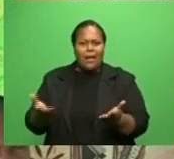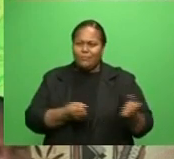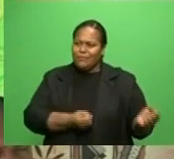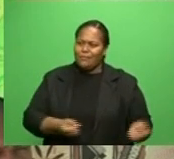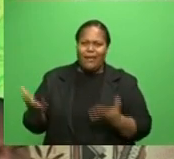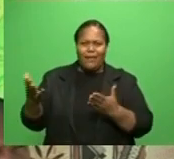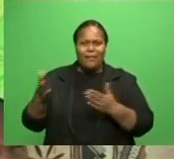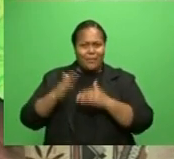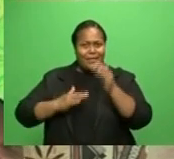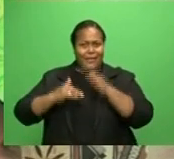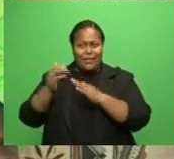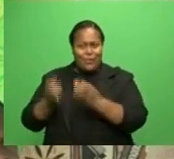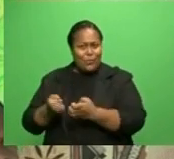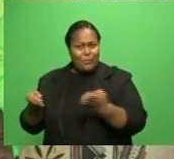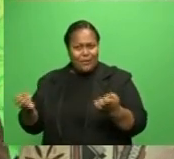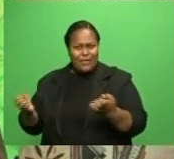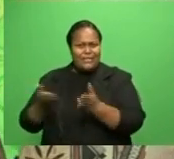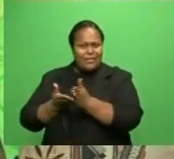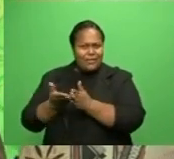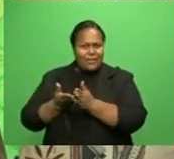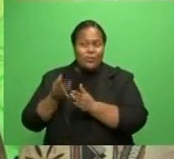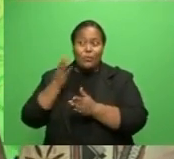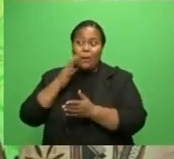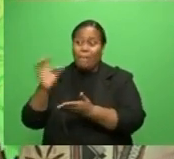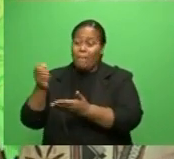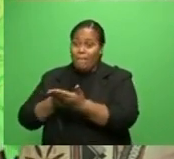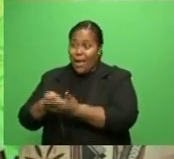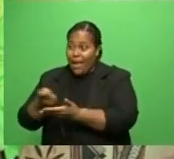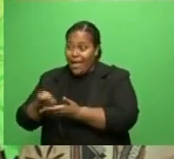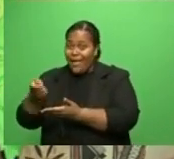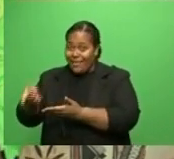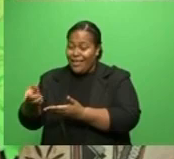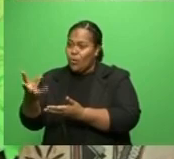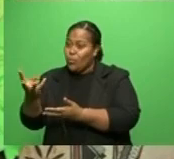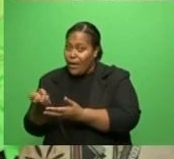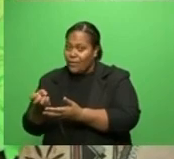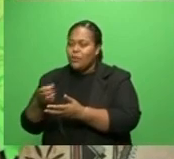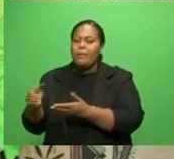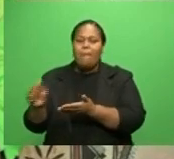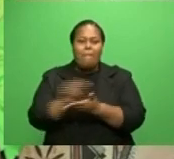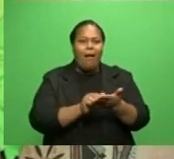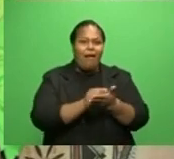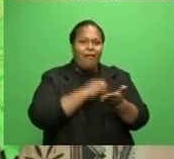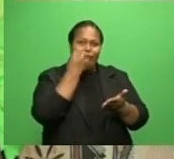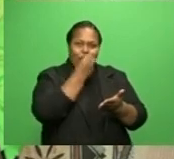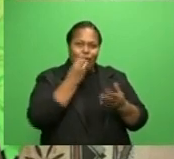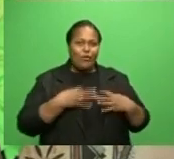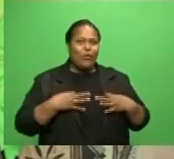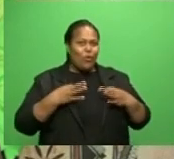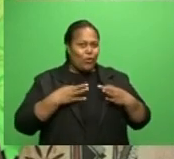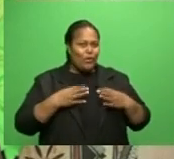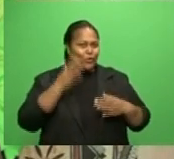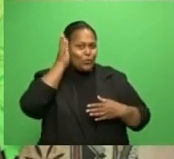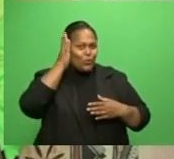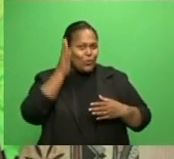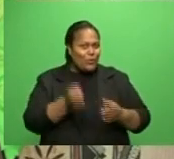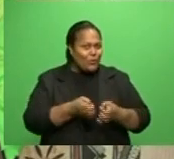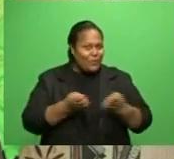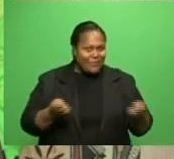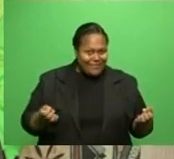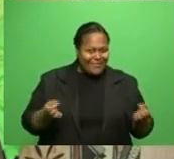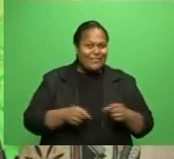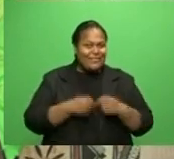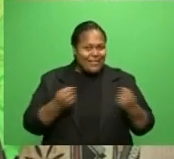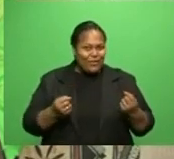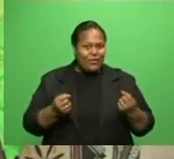when those people get paid, they buy things they need. They buy food and clothing and school supplies and household goods.